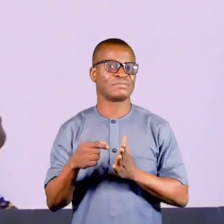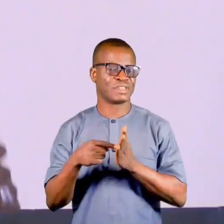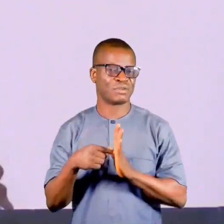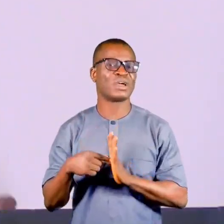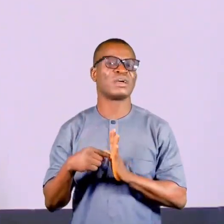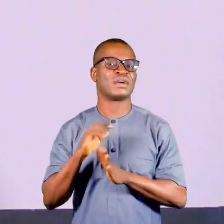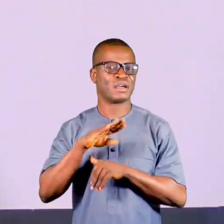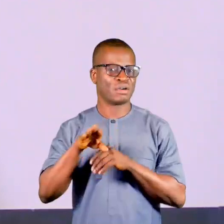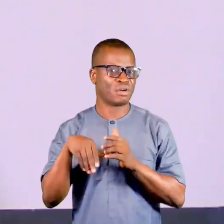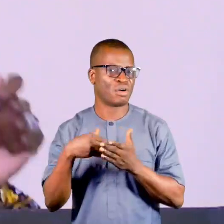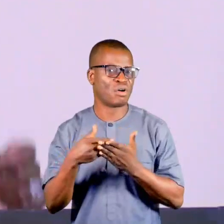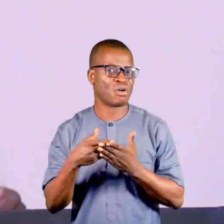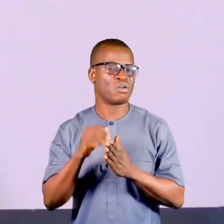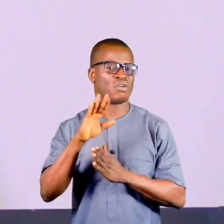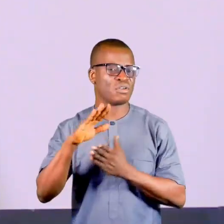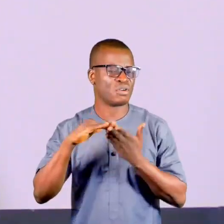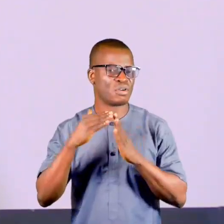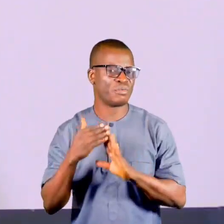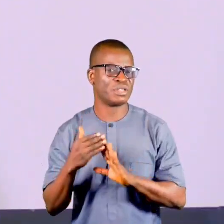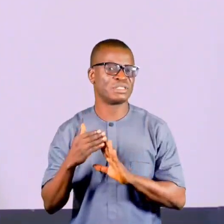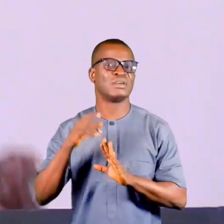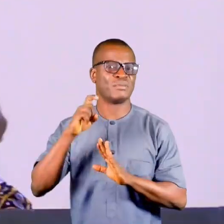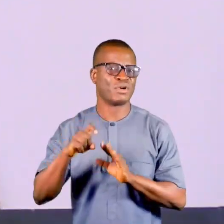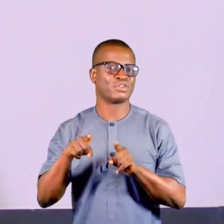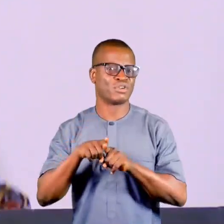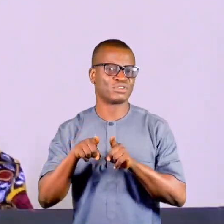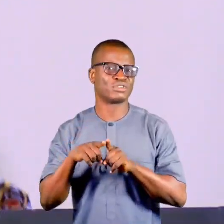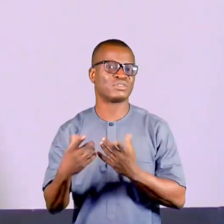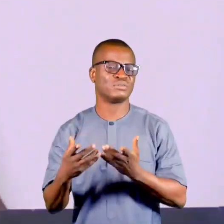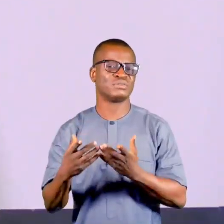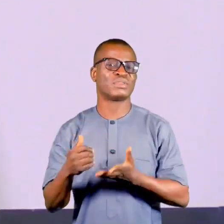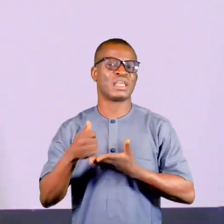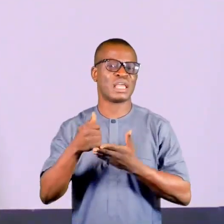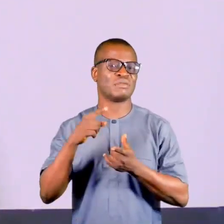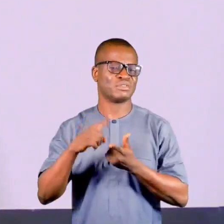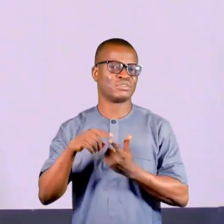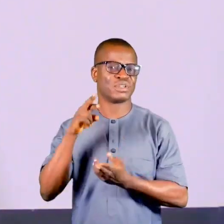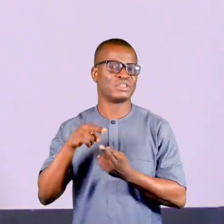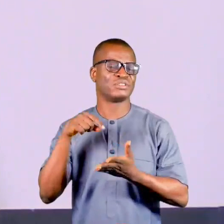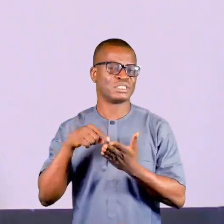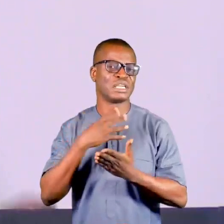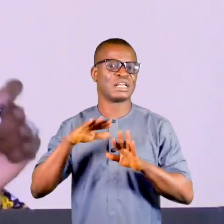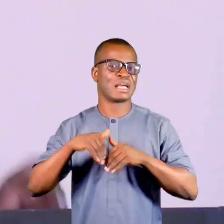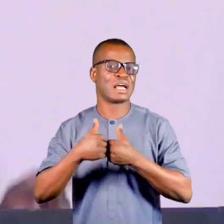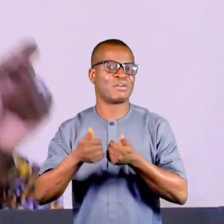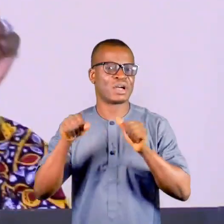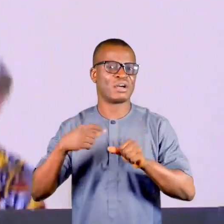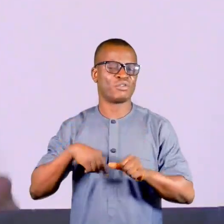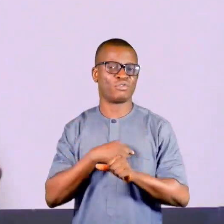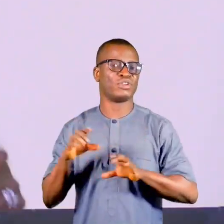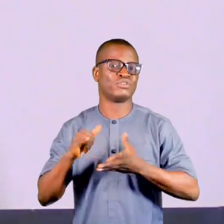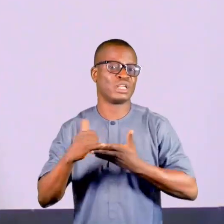in your groups, in your communities, to also help tackle this problem. And how